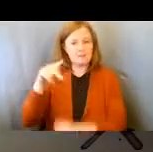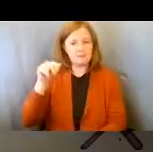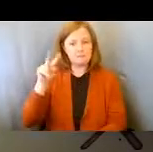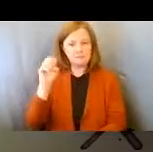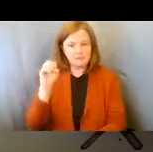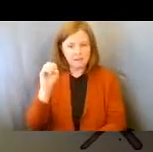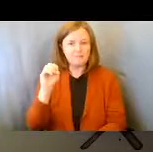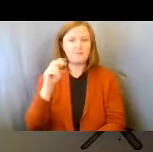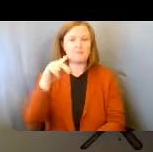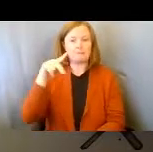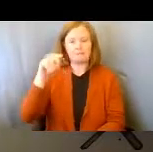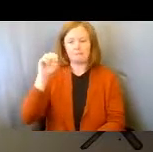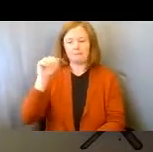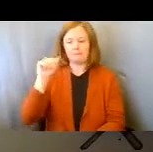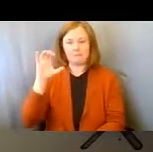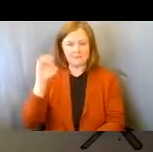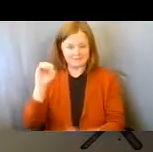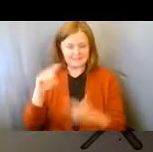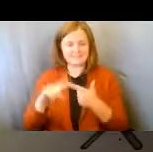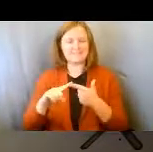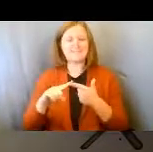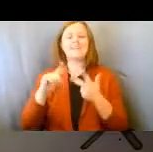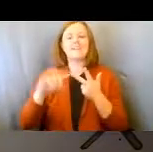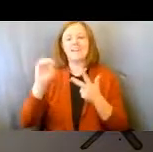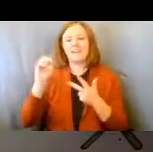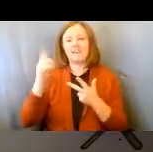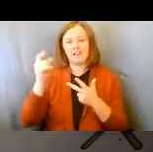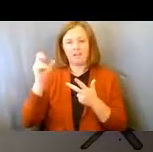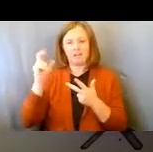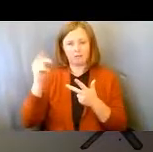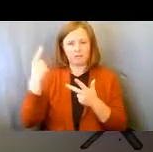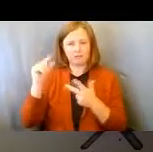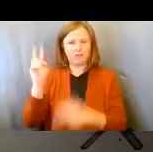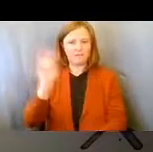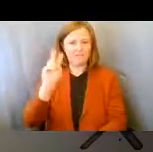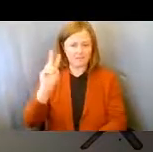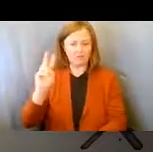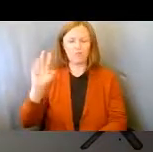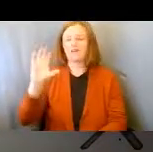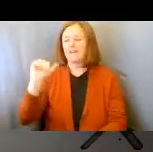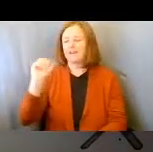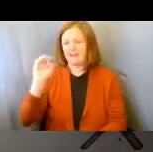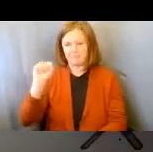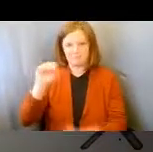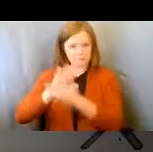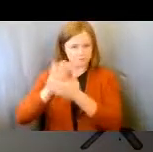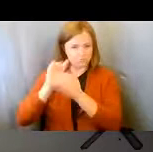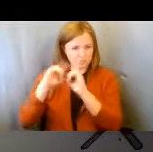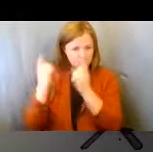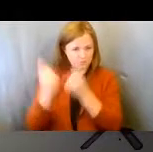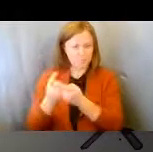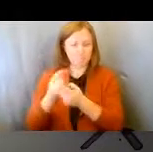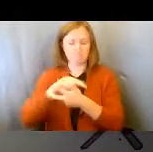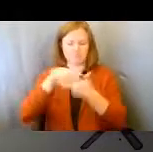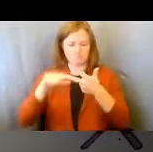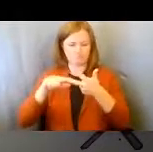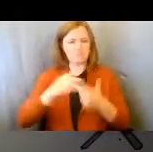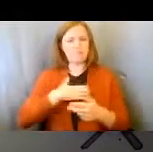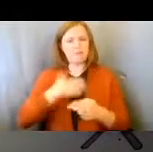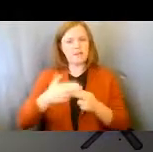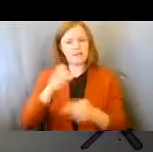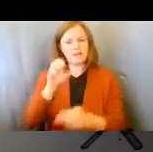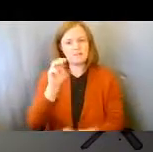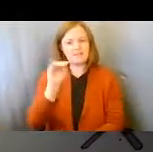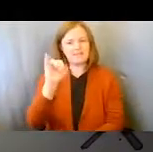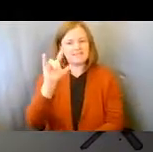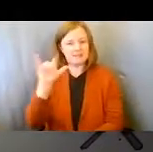Peace, and Evergreen, Vancouver, and Camas School Districts. My name is Emily